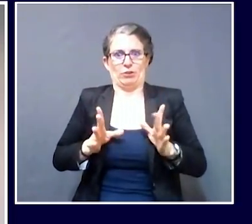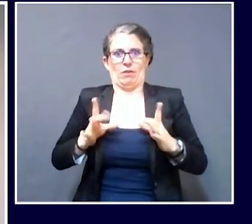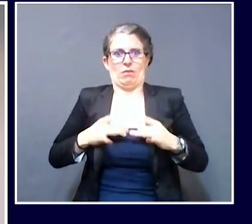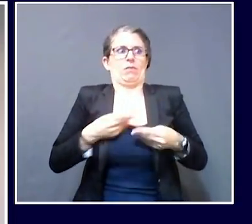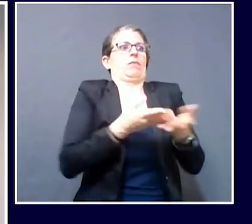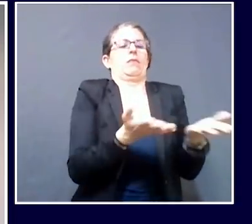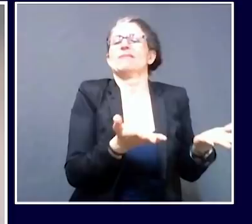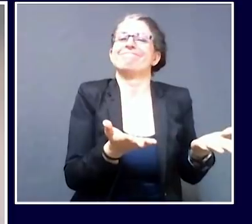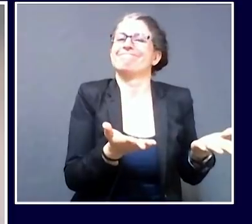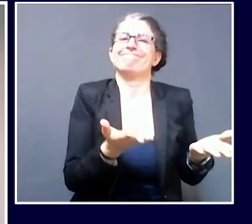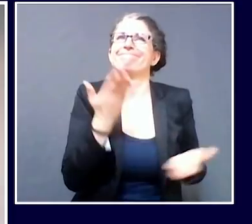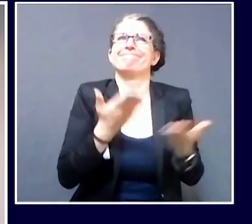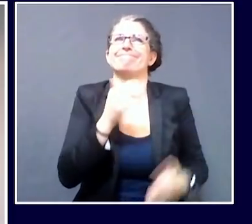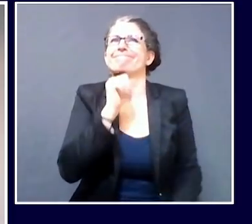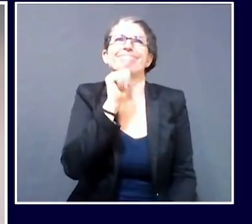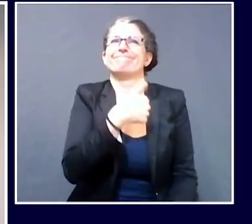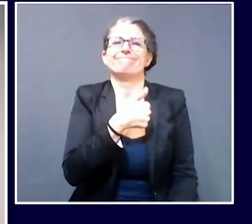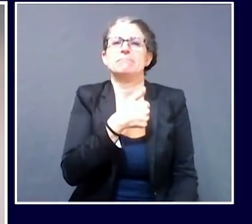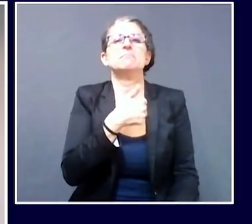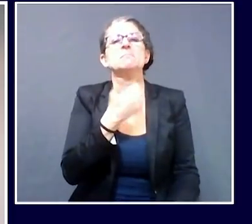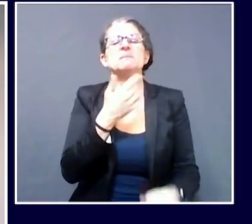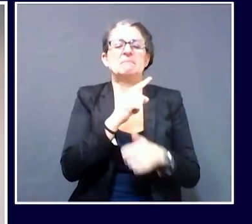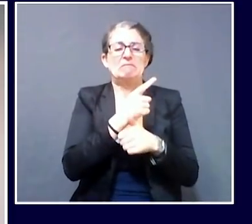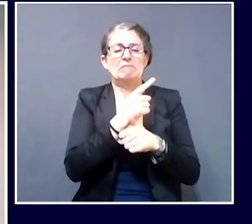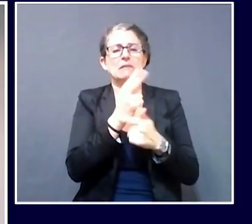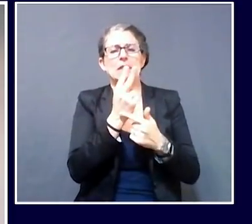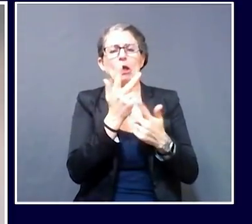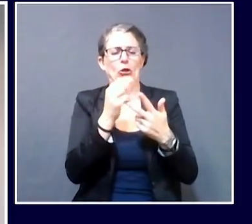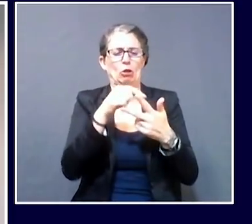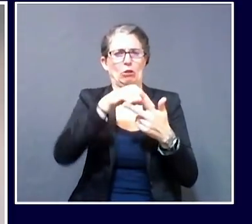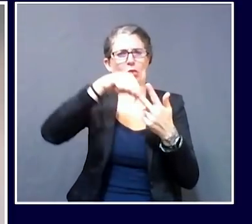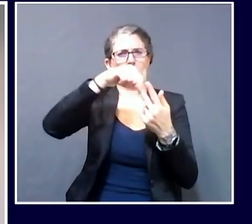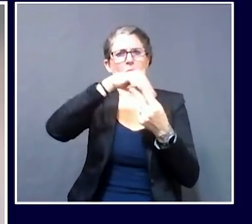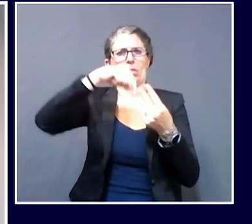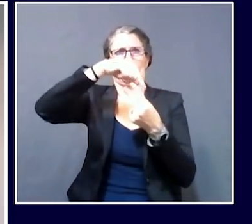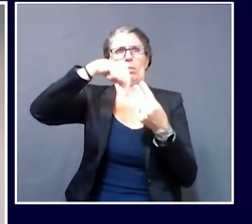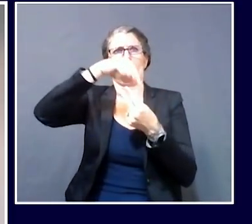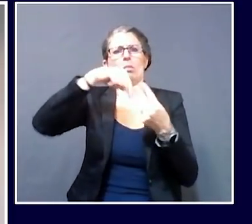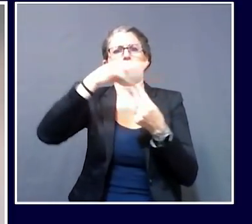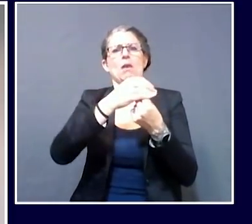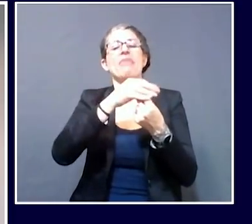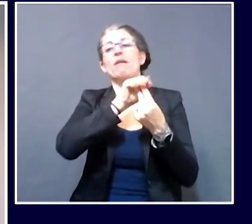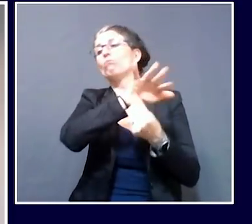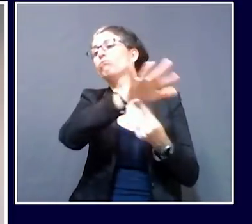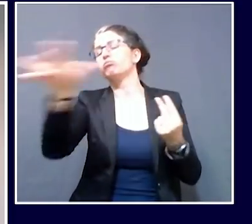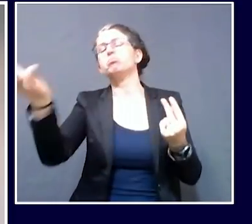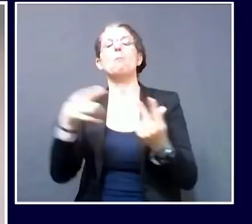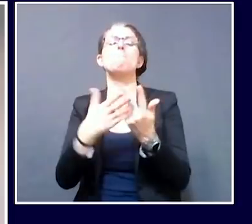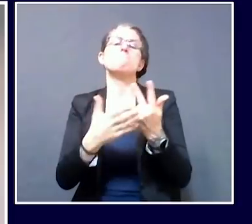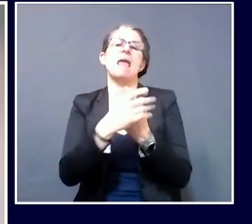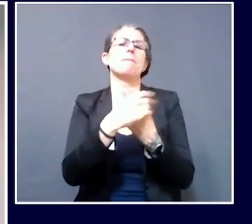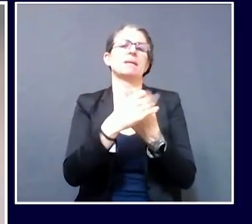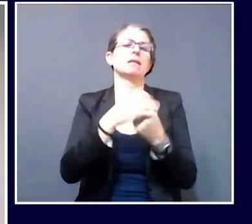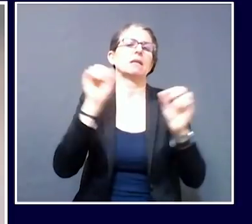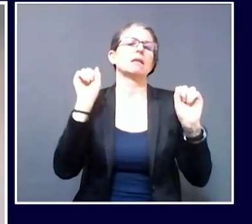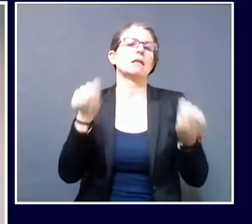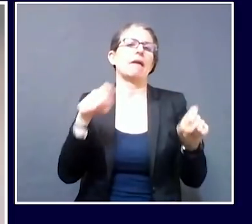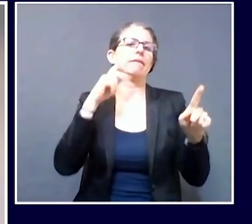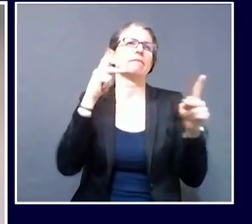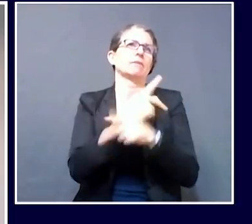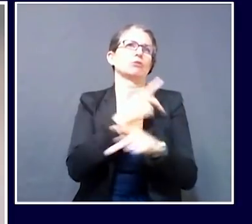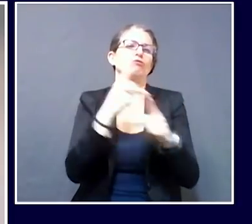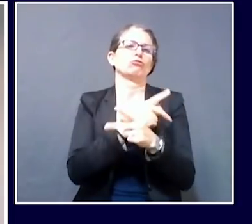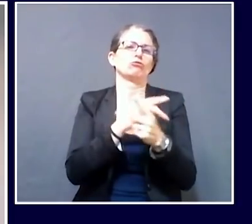come in to the facility and then led to further transmission. One of the key lessons learned from that is the